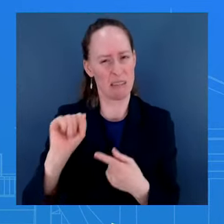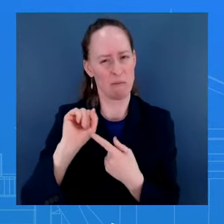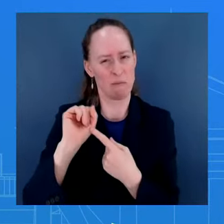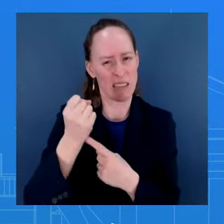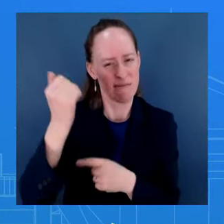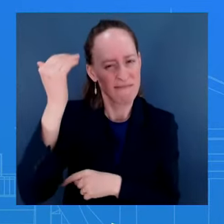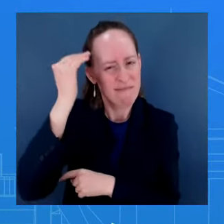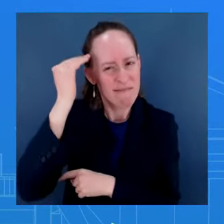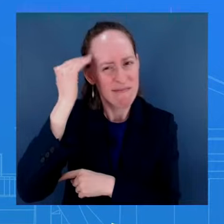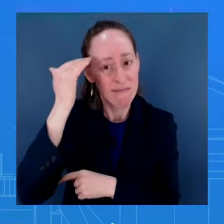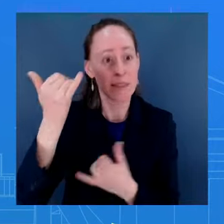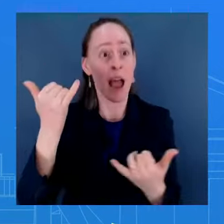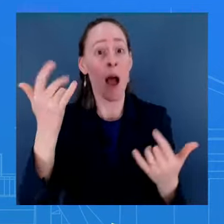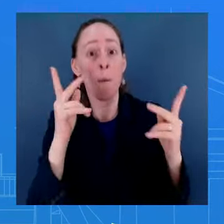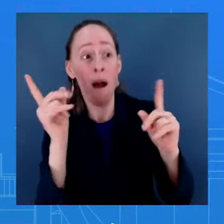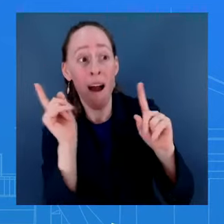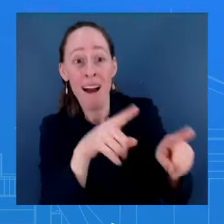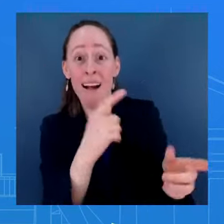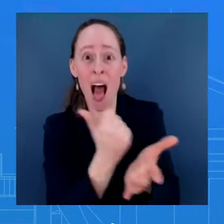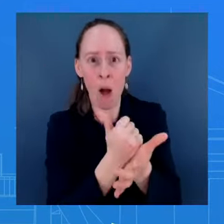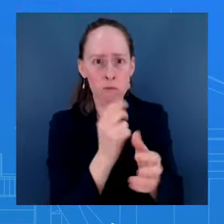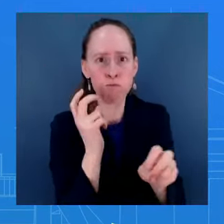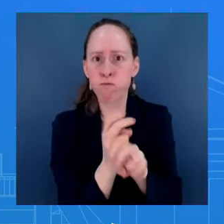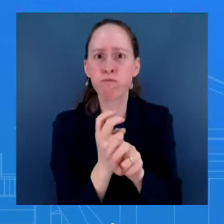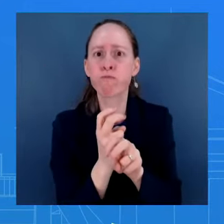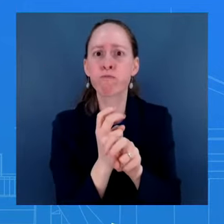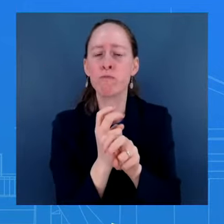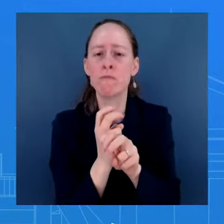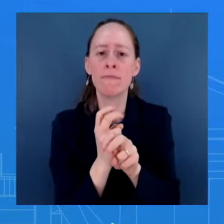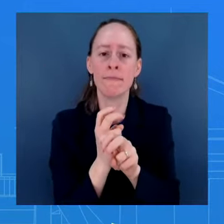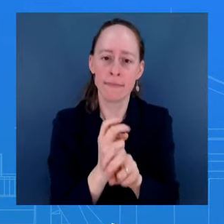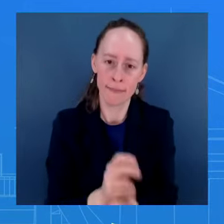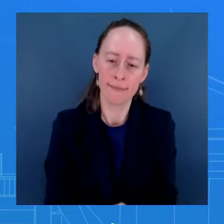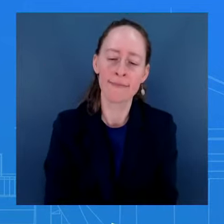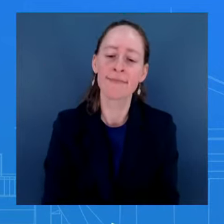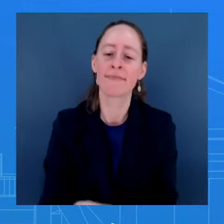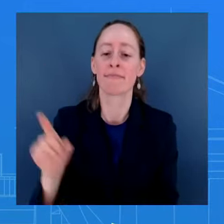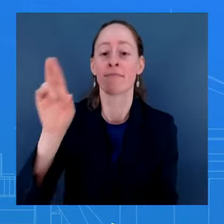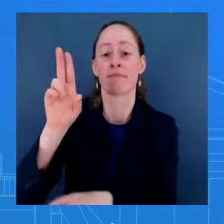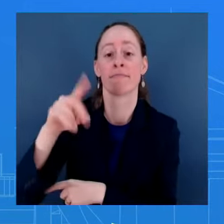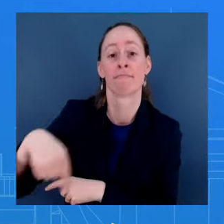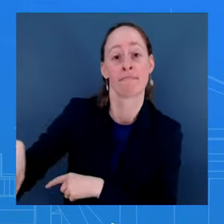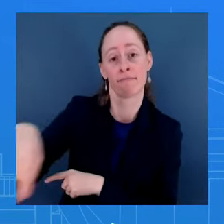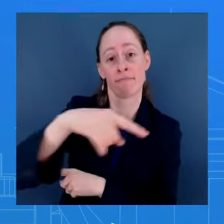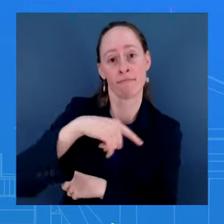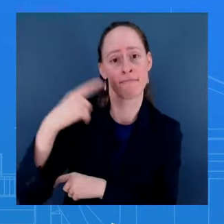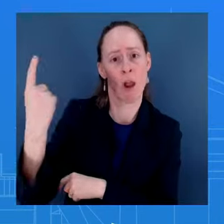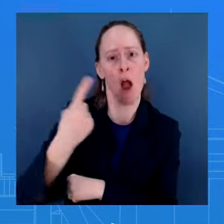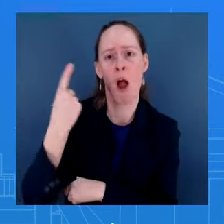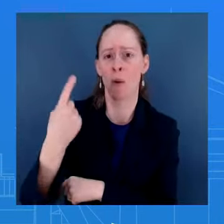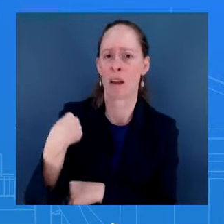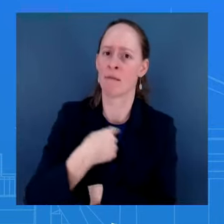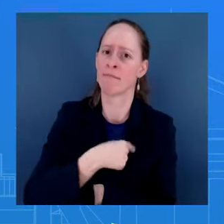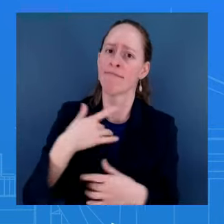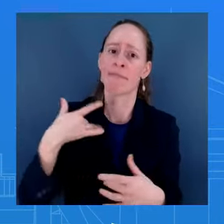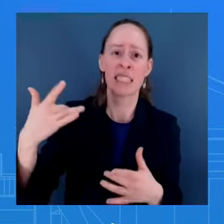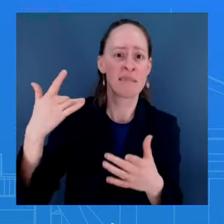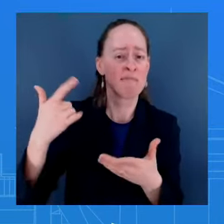have said this before, the U.S. government has been leading in providing aid to the Haitian people. Go ahead.